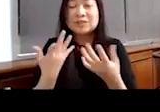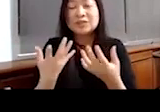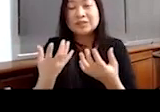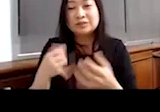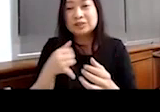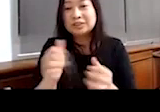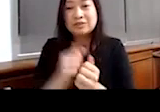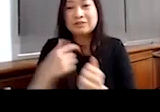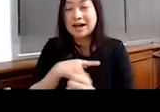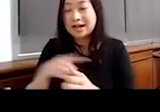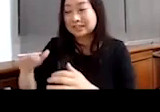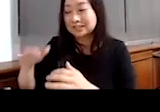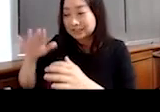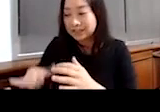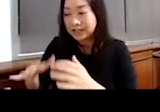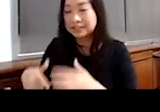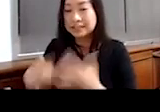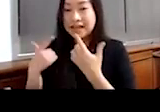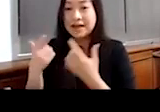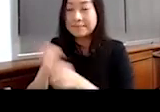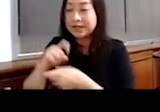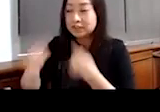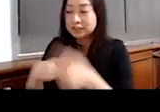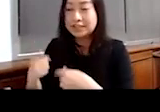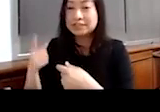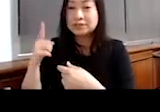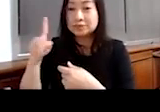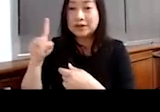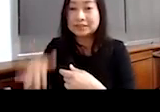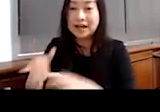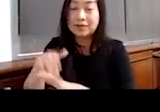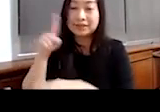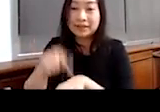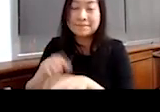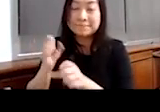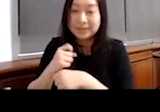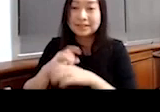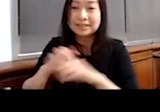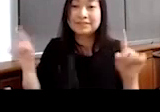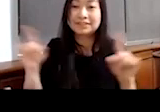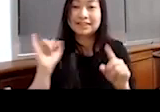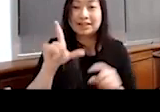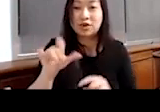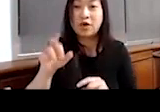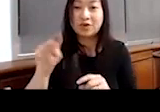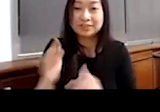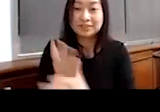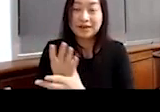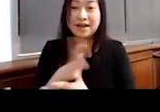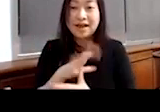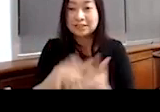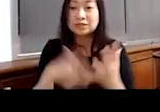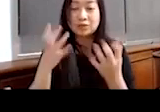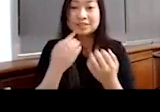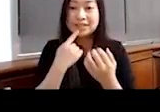child's life, making a change in, in just one child at a time. think it makes a lot of difference, like what Lauren has also shared and, uh, just want to